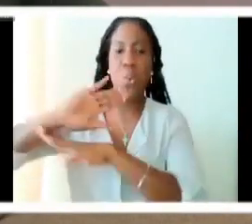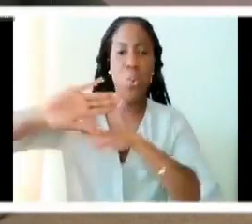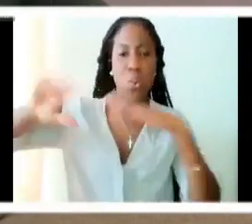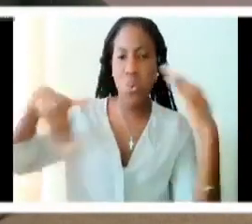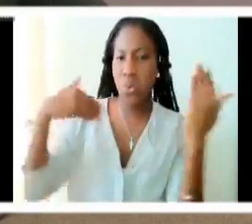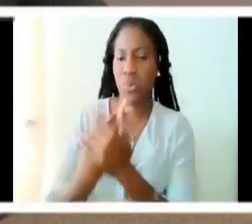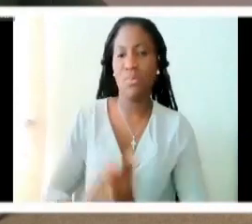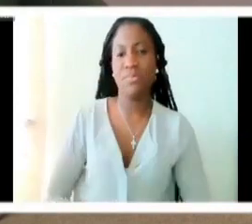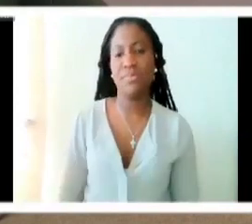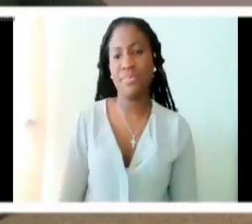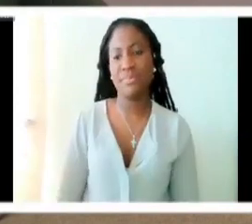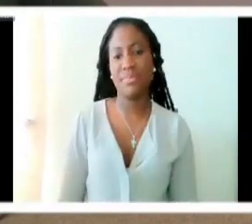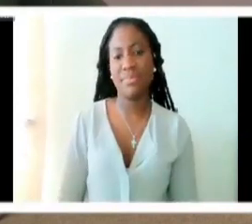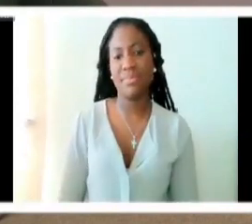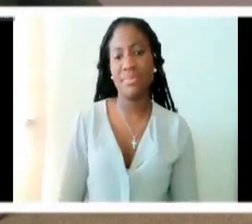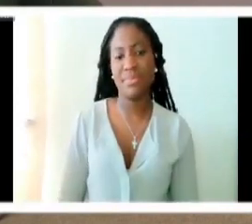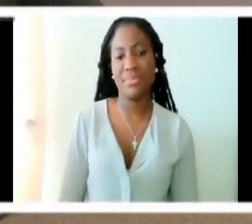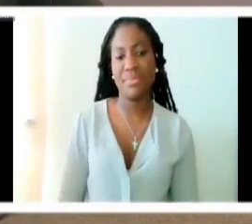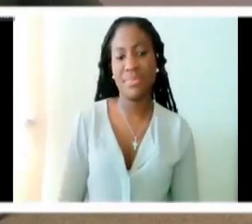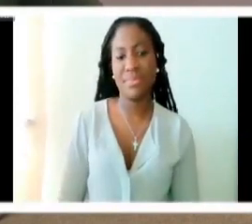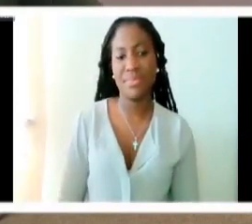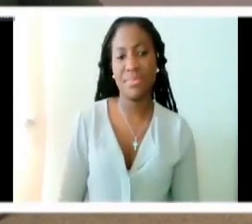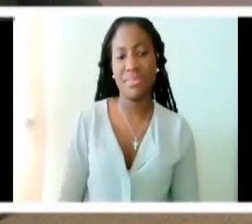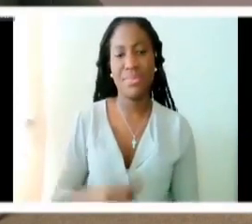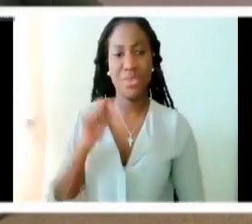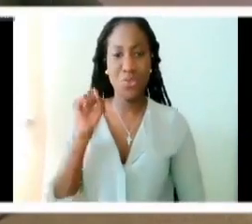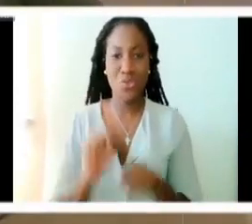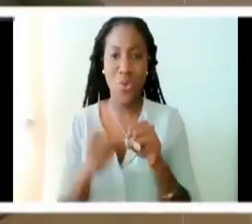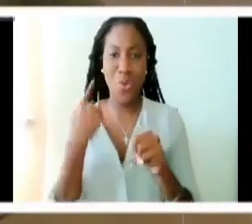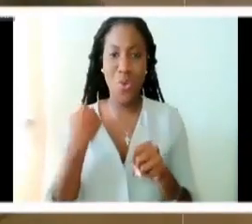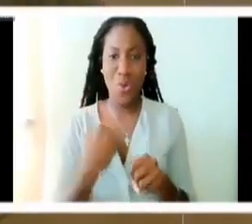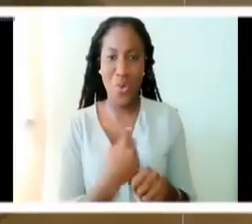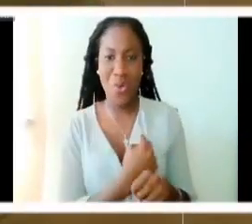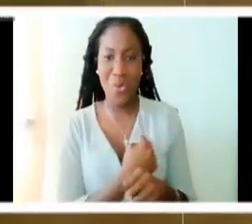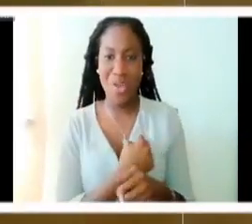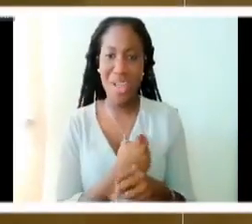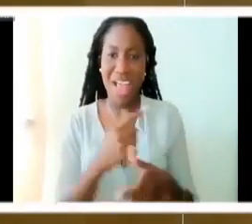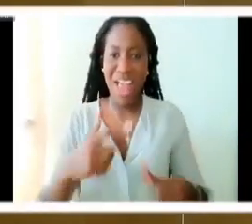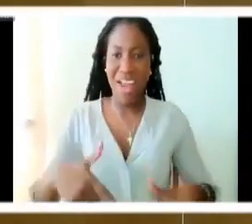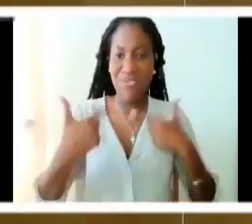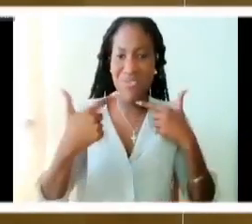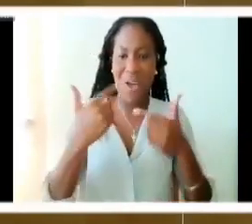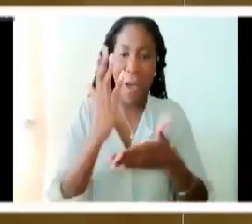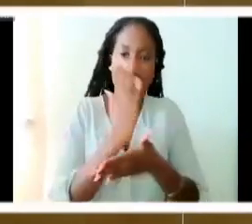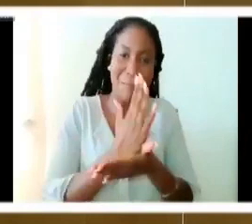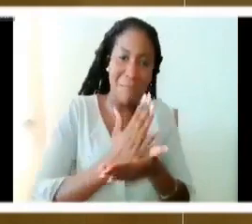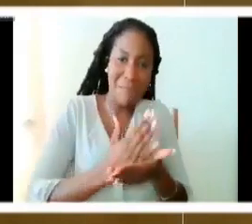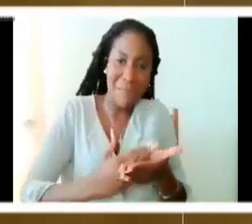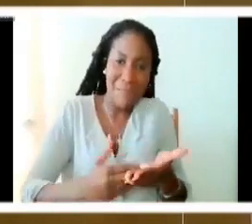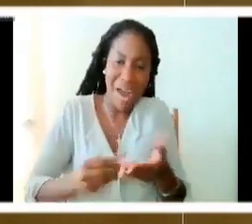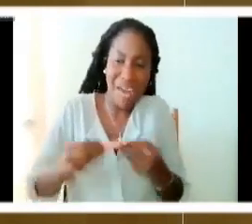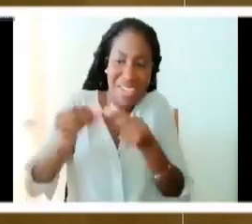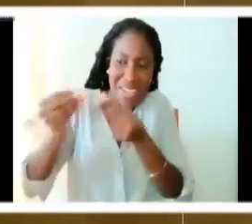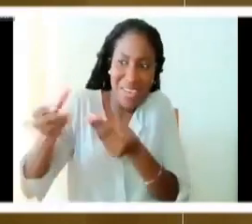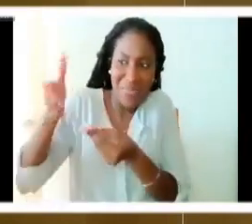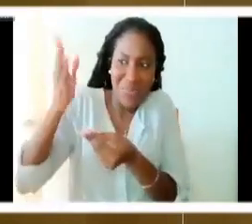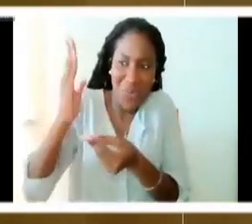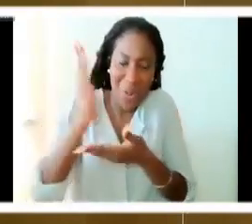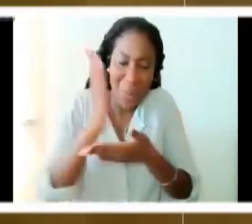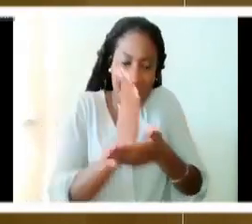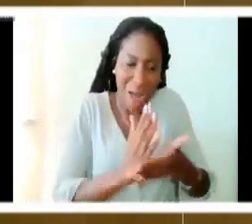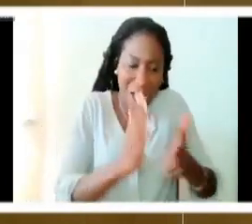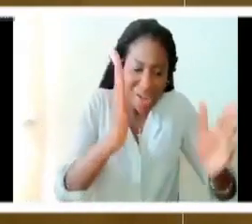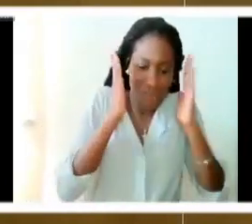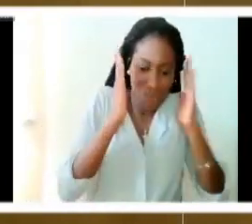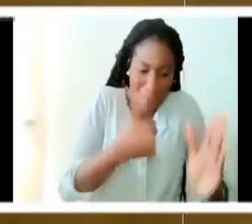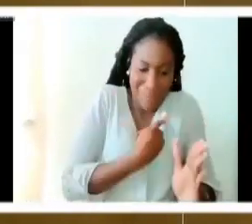And so our half measured kinds of living and the reason why our life is so poorly and the reason why